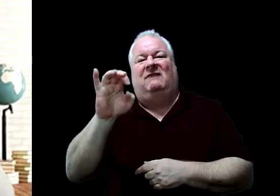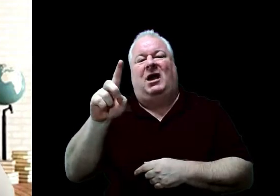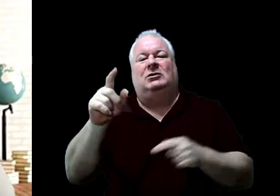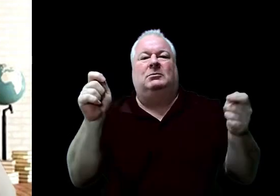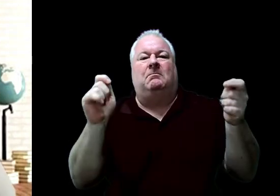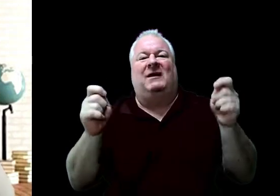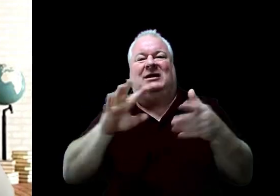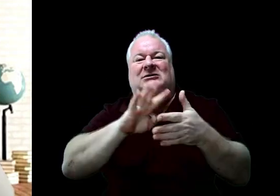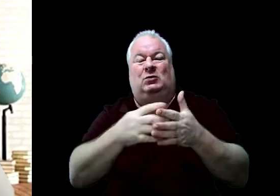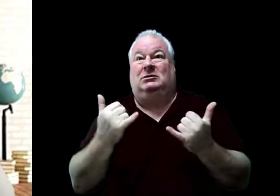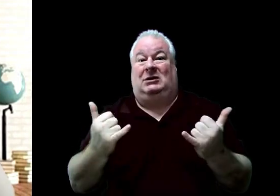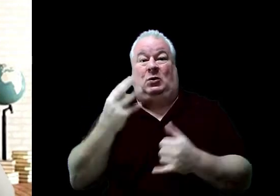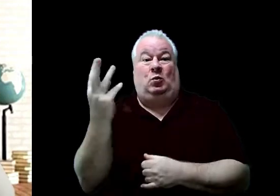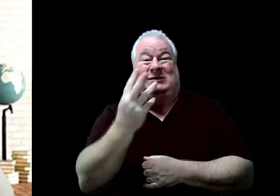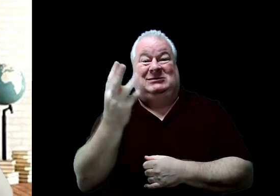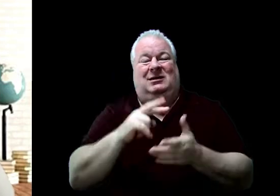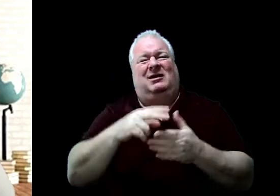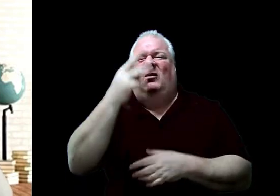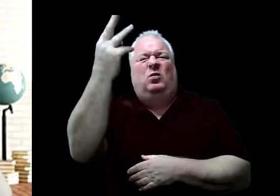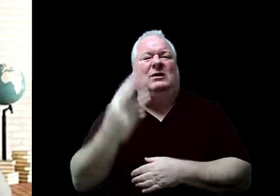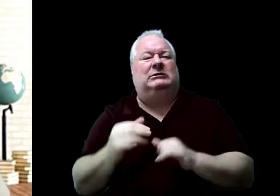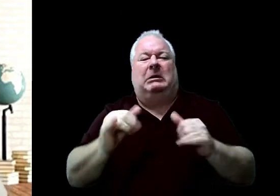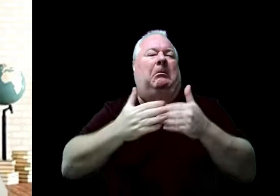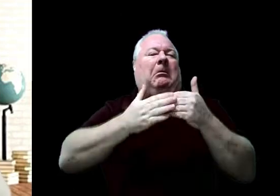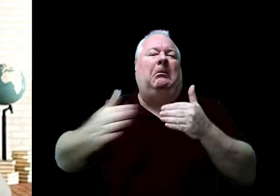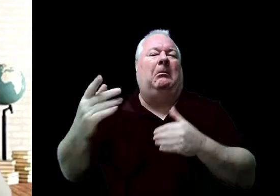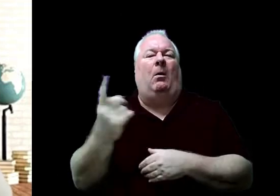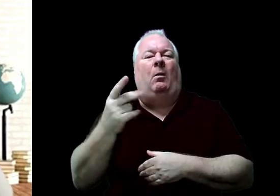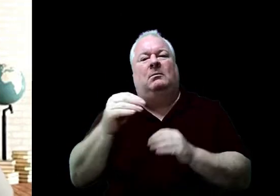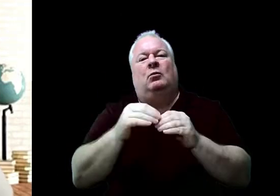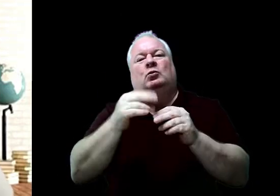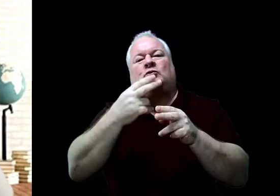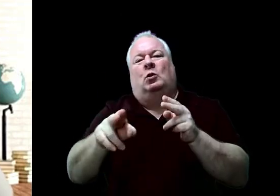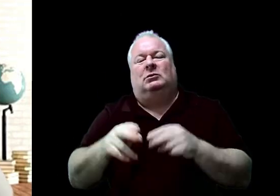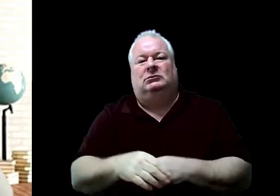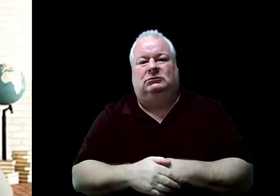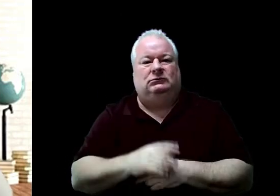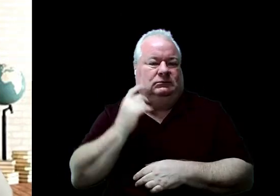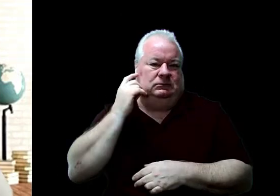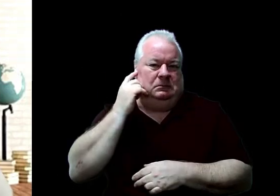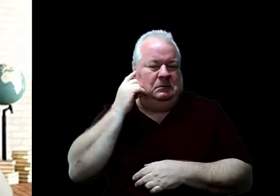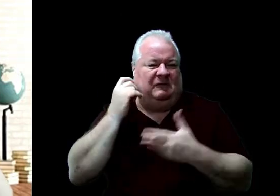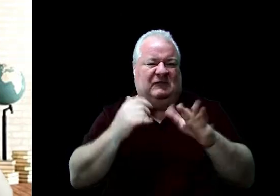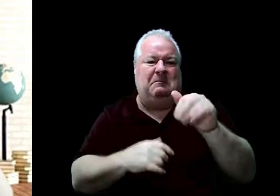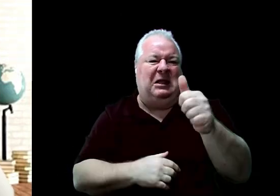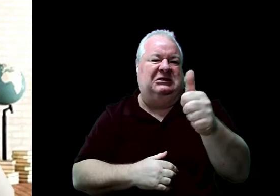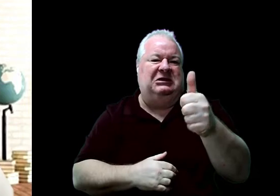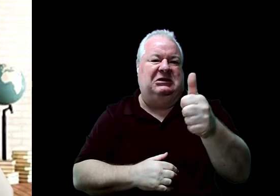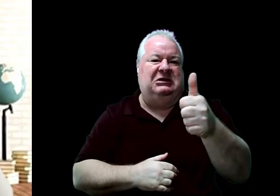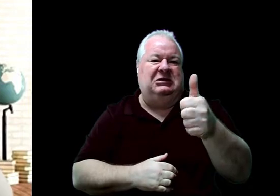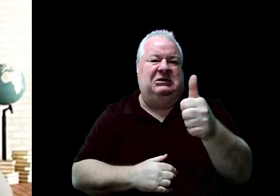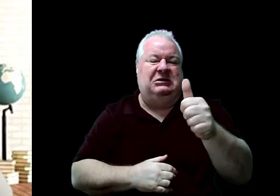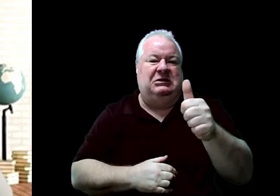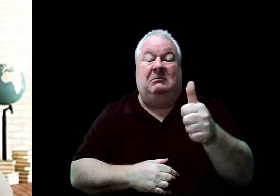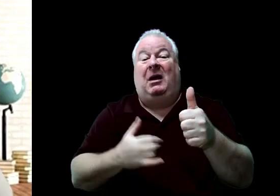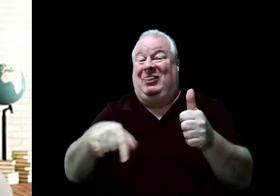is Wednesday, so every Wednesday, even after this week, you should be done by 10 a.m. But all